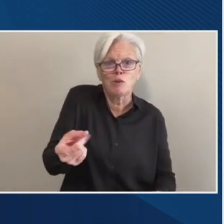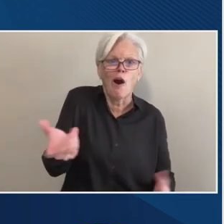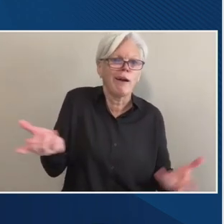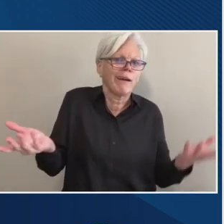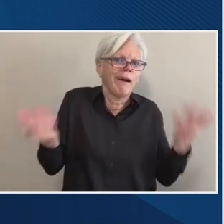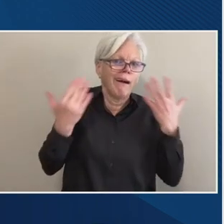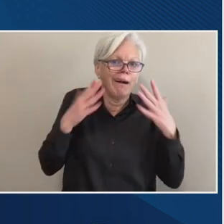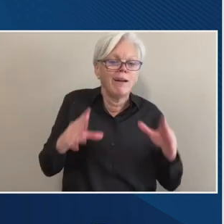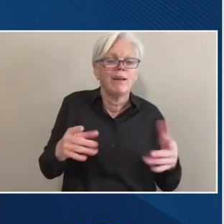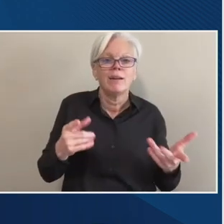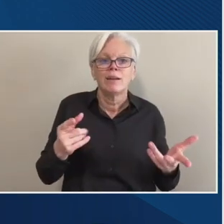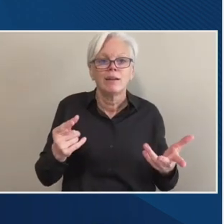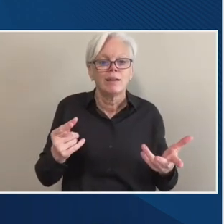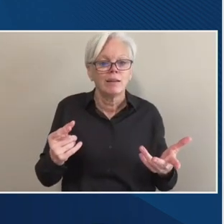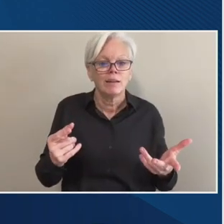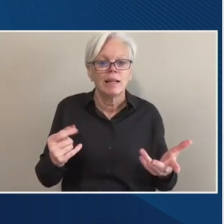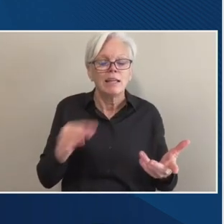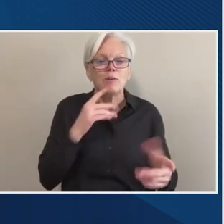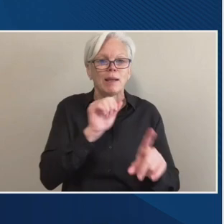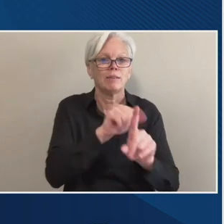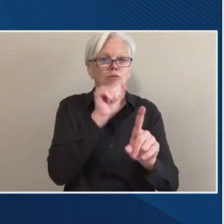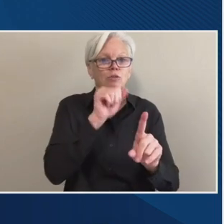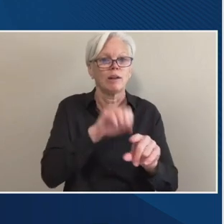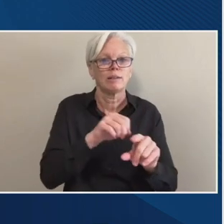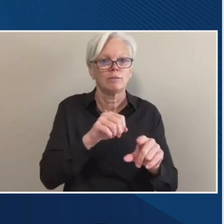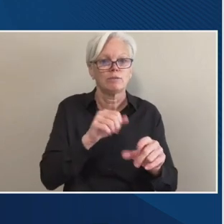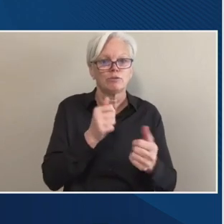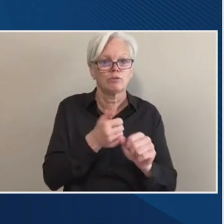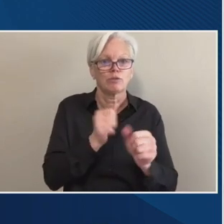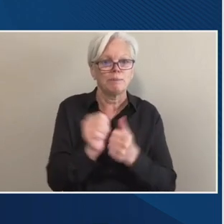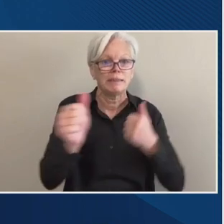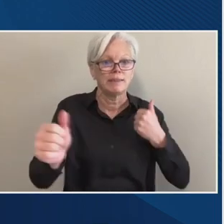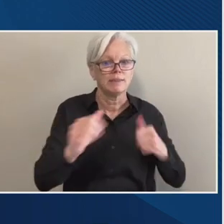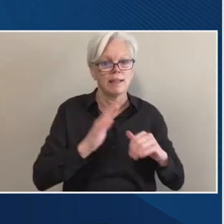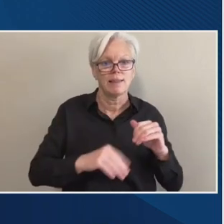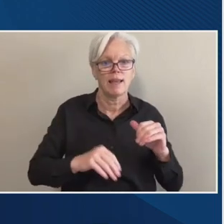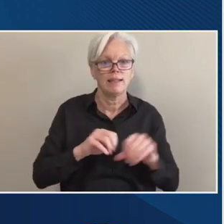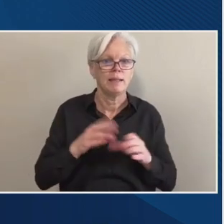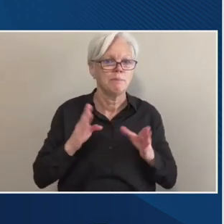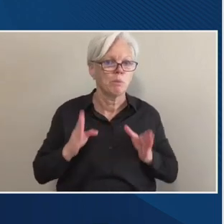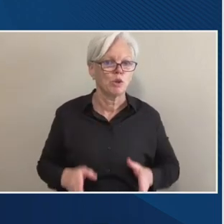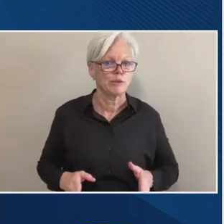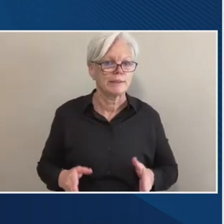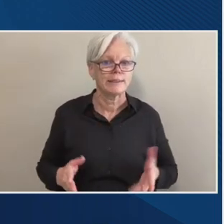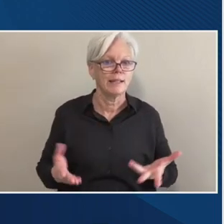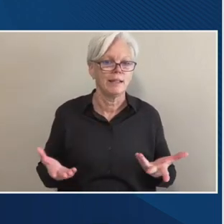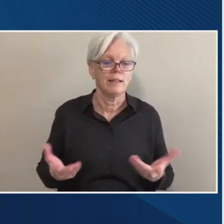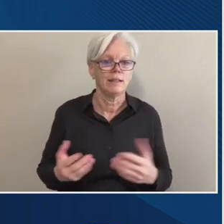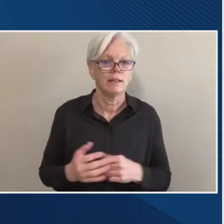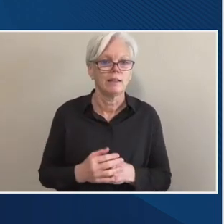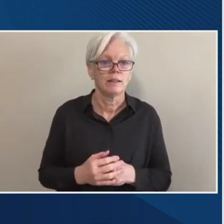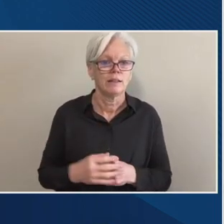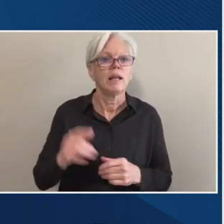distance than it is to do so in person. And I think part of the rationale that the department